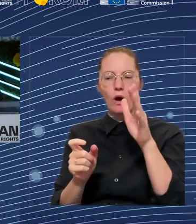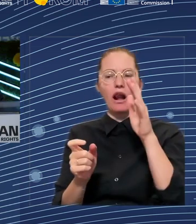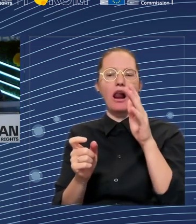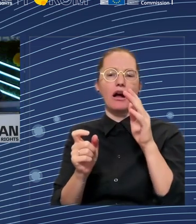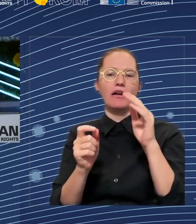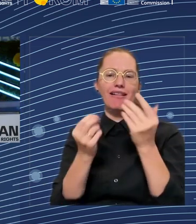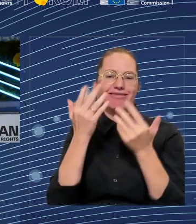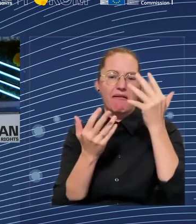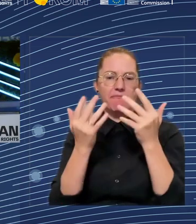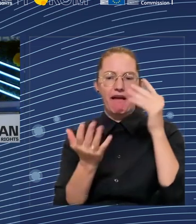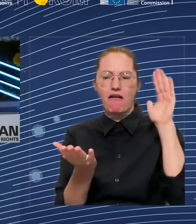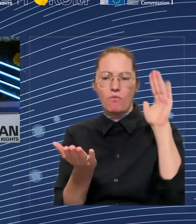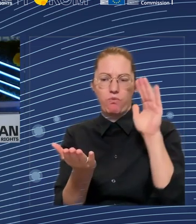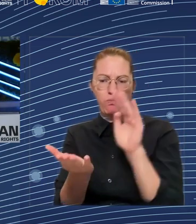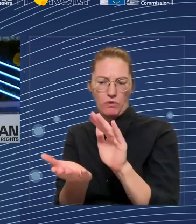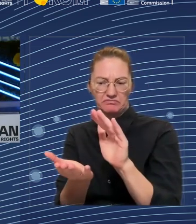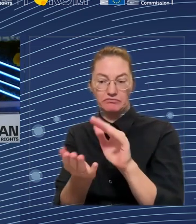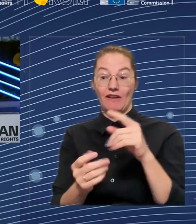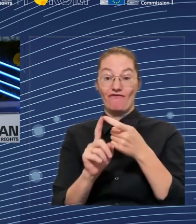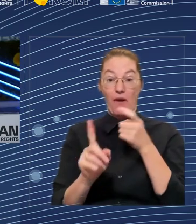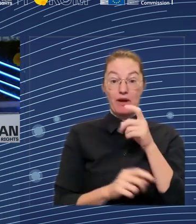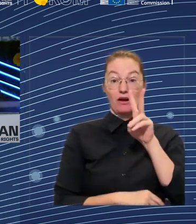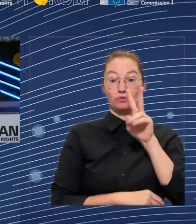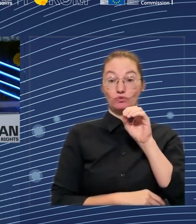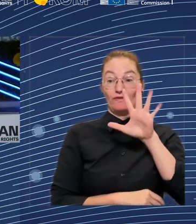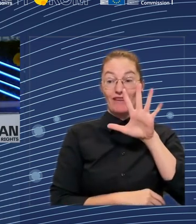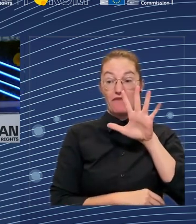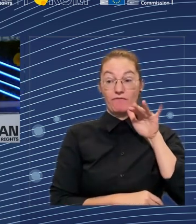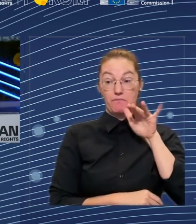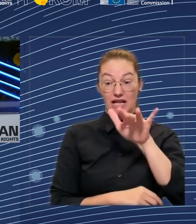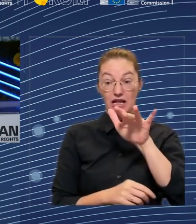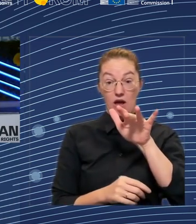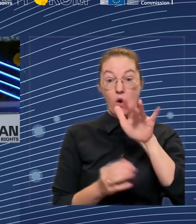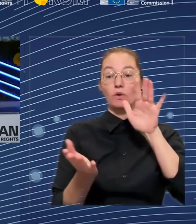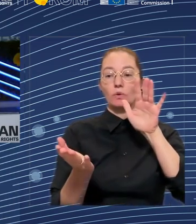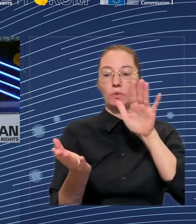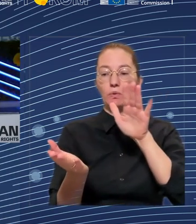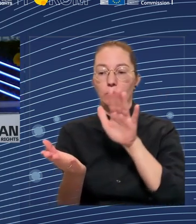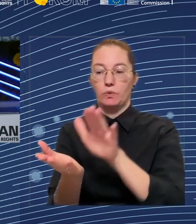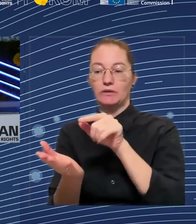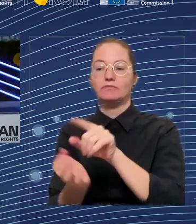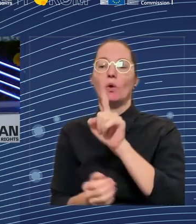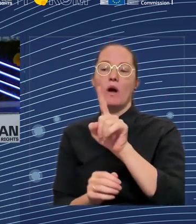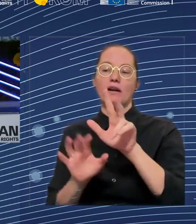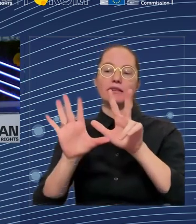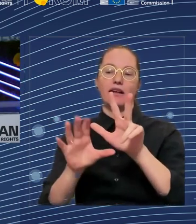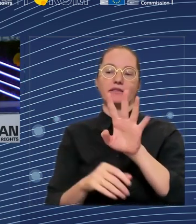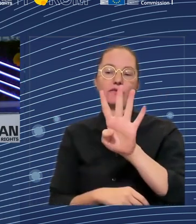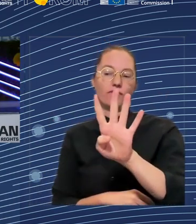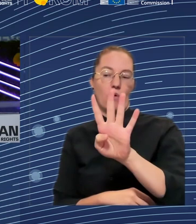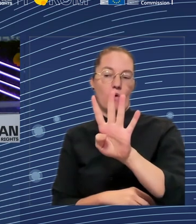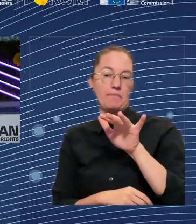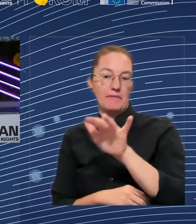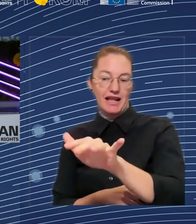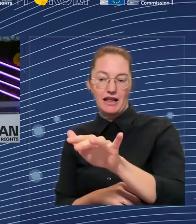look then a bit at the demand side. And there, indeed, we have as key drivers, the green and the digital transition, because we